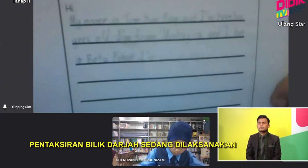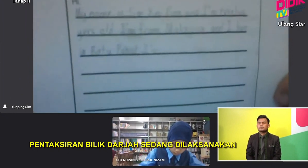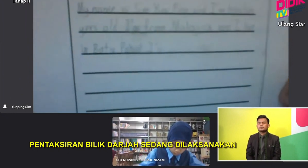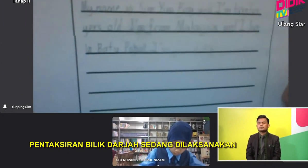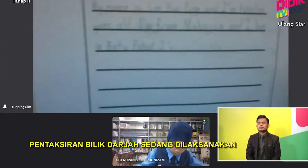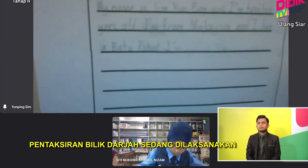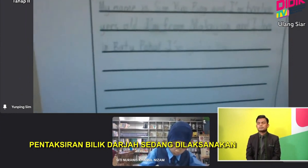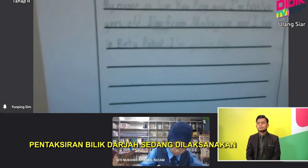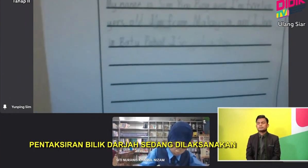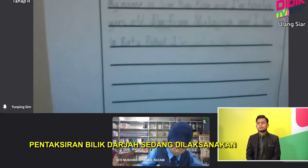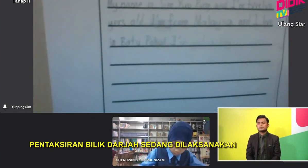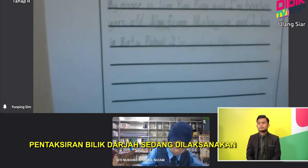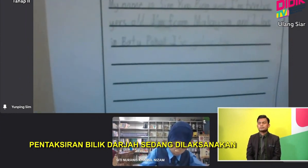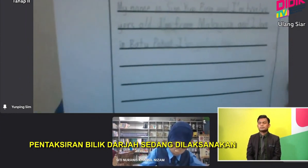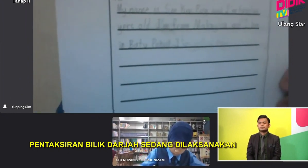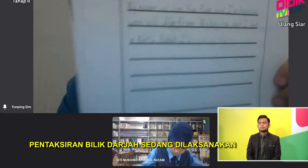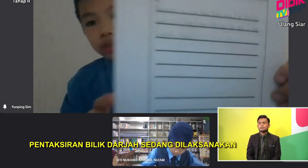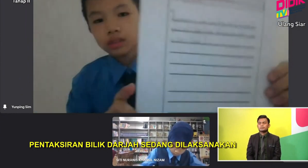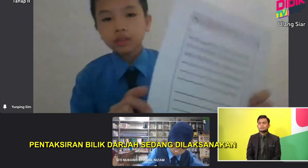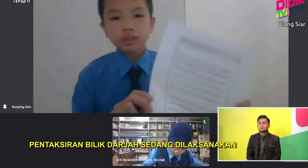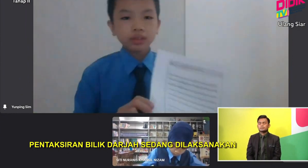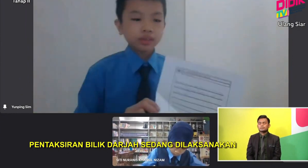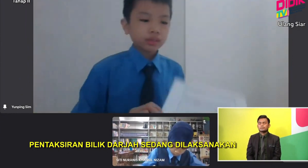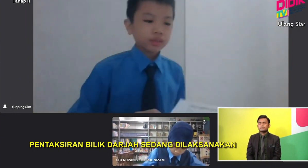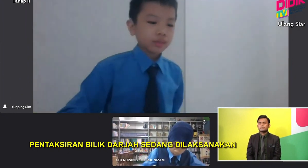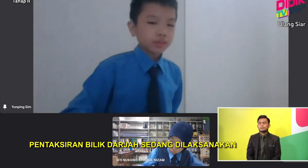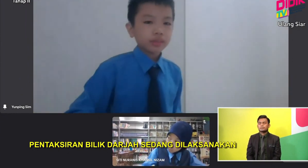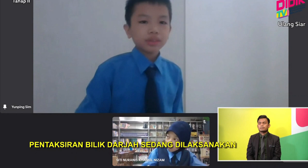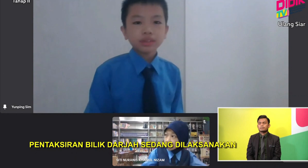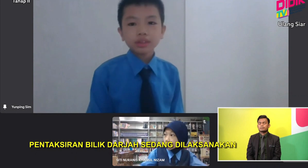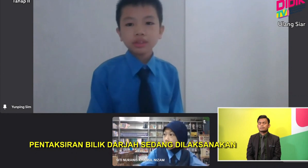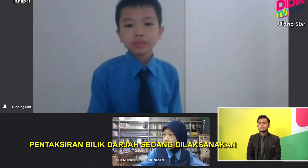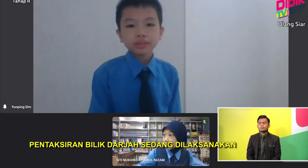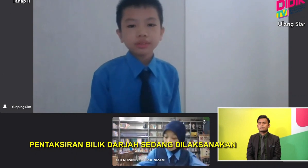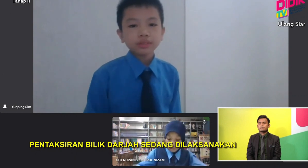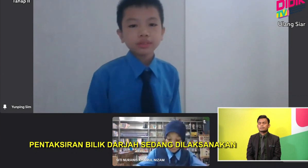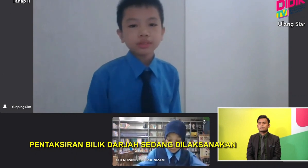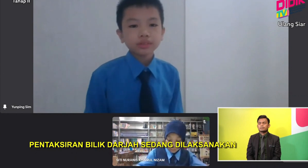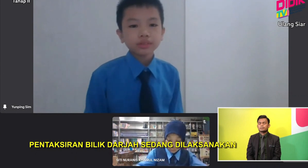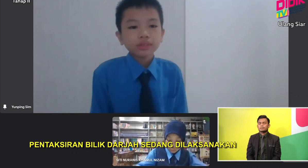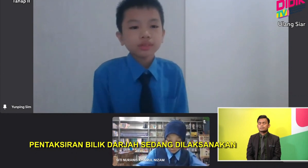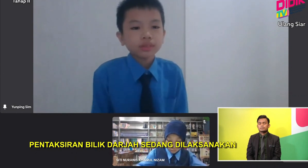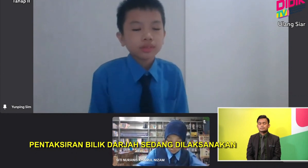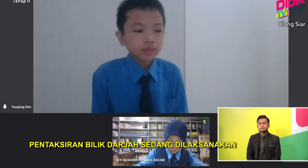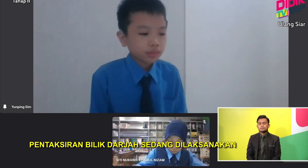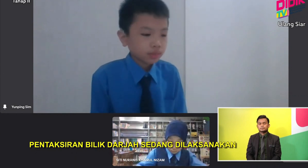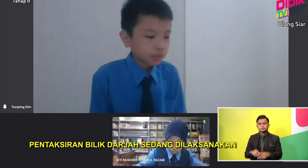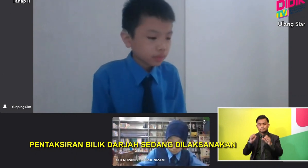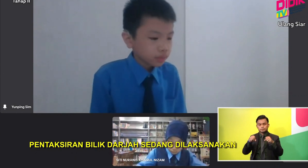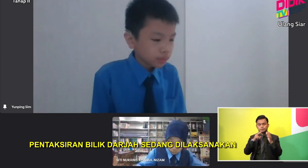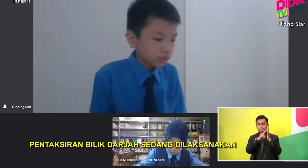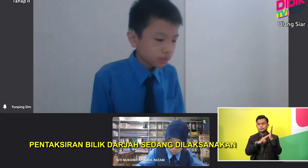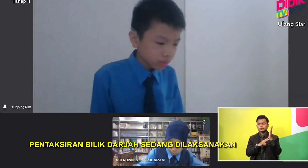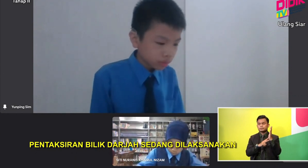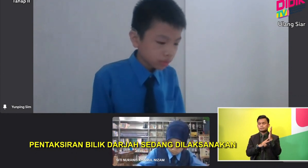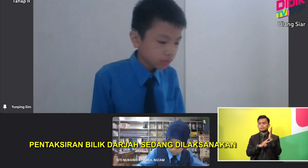time for the pupils to read? Sure. Let's try and read at least. Okay. Peng Peng, can you read? Okay. My name.